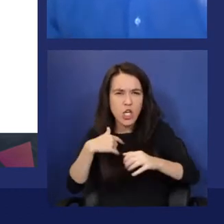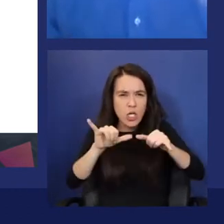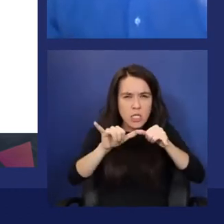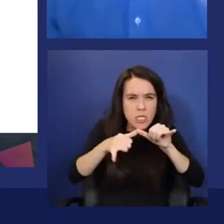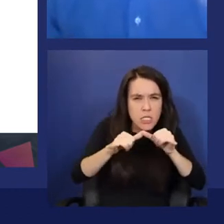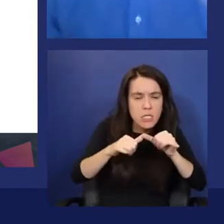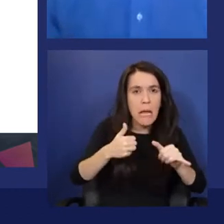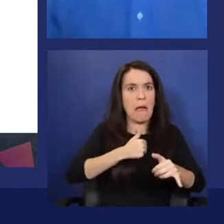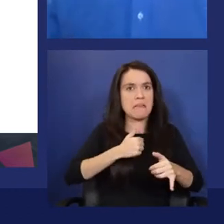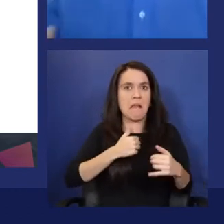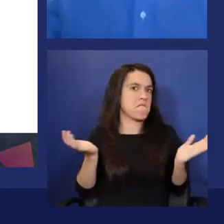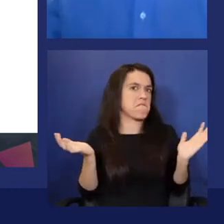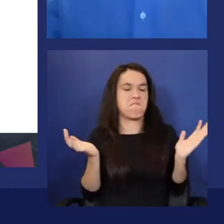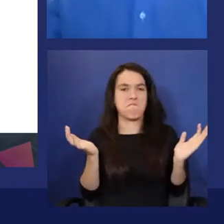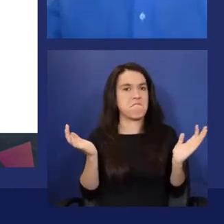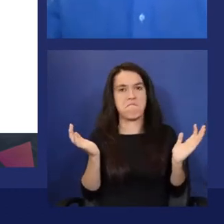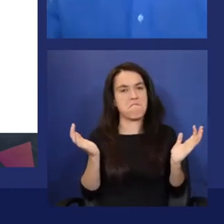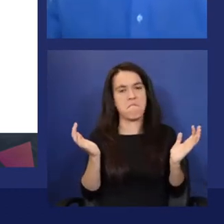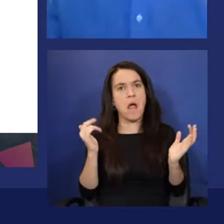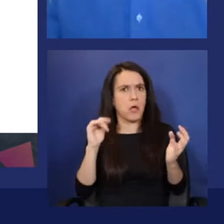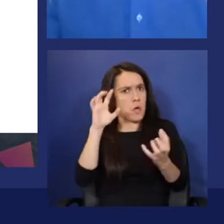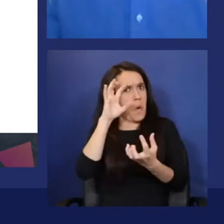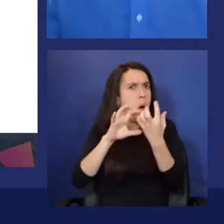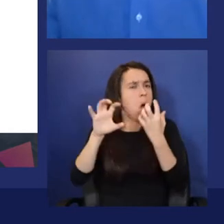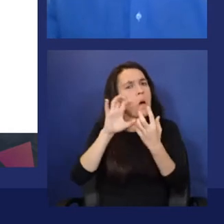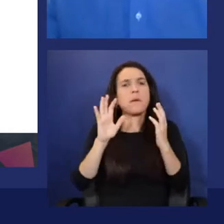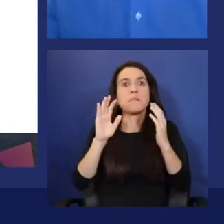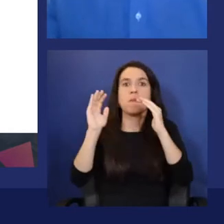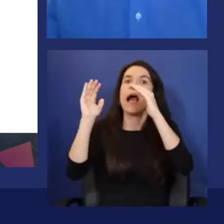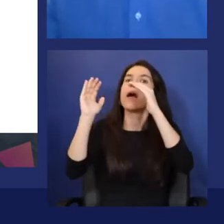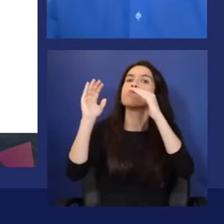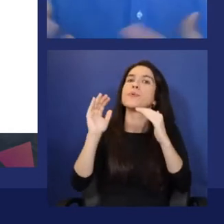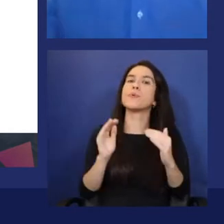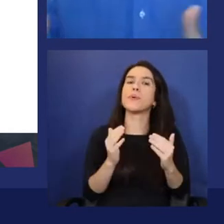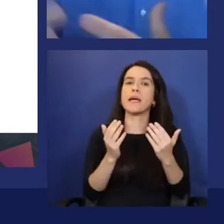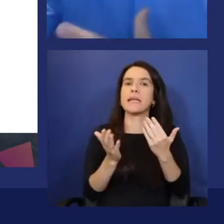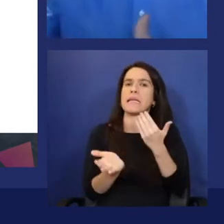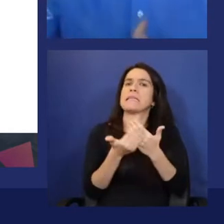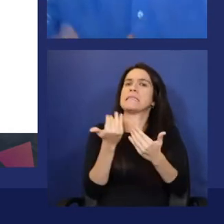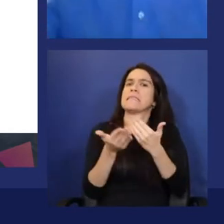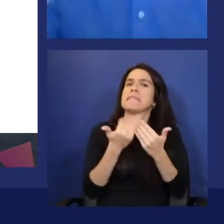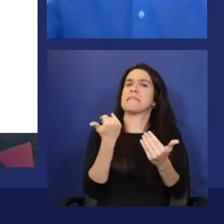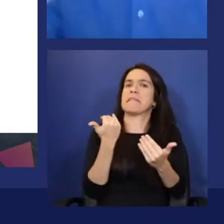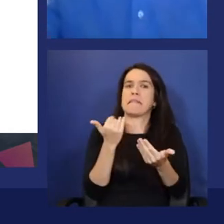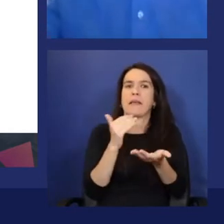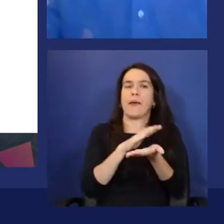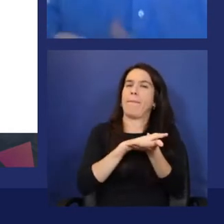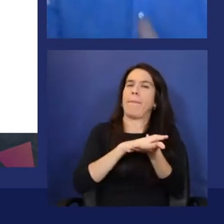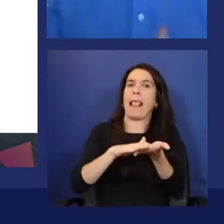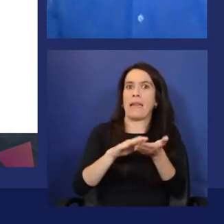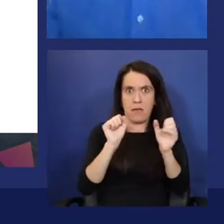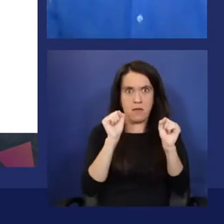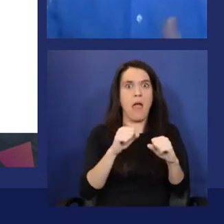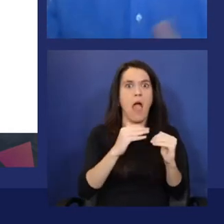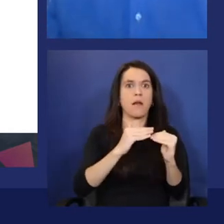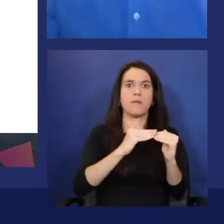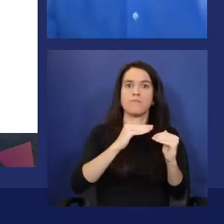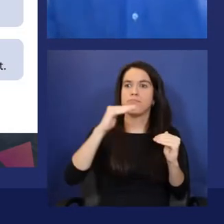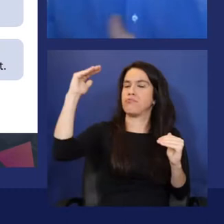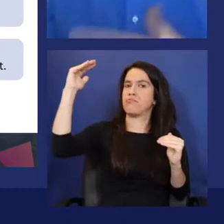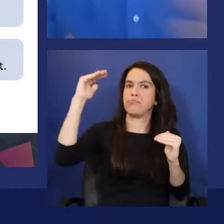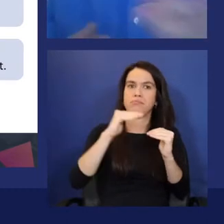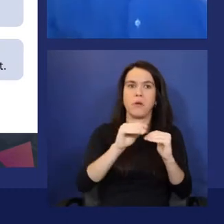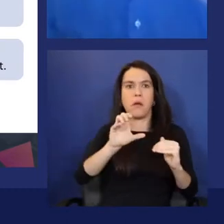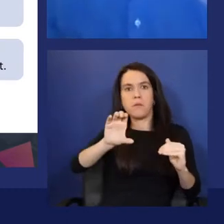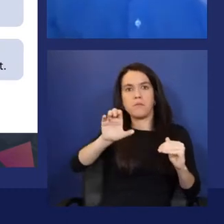complexity of it and then you have the possibility to use the consumer from any device, from any